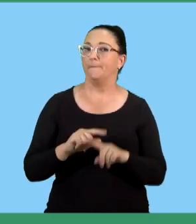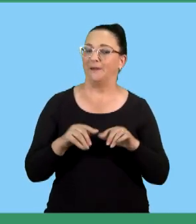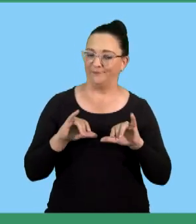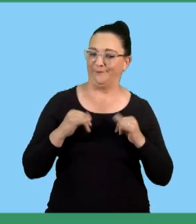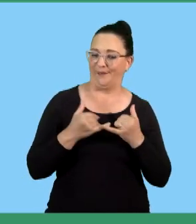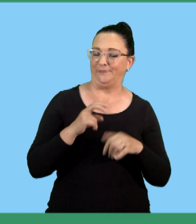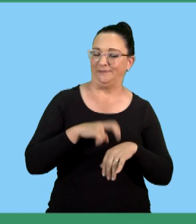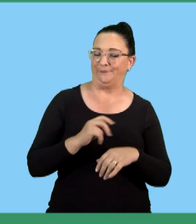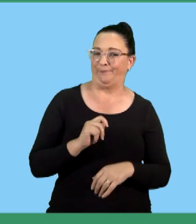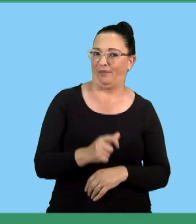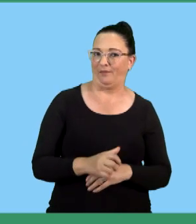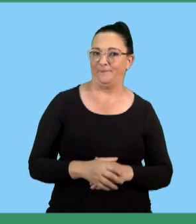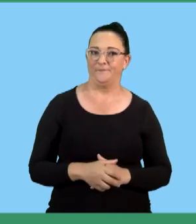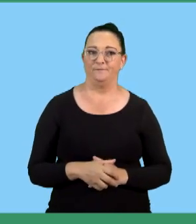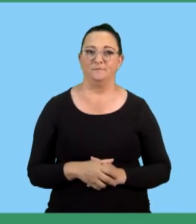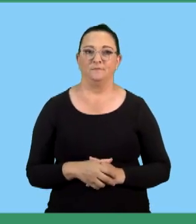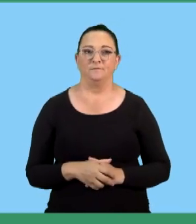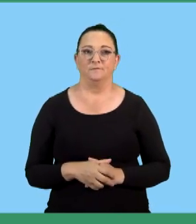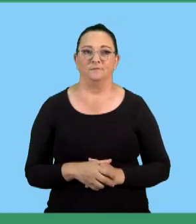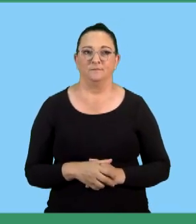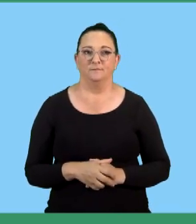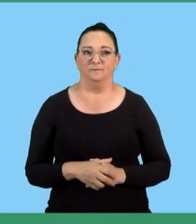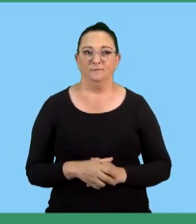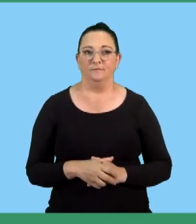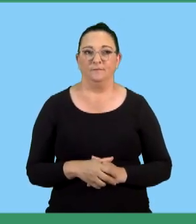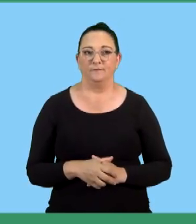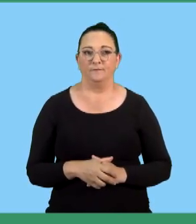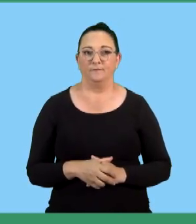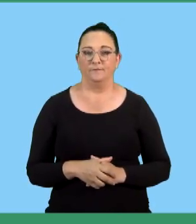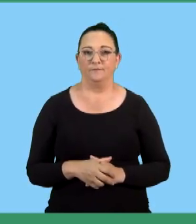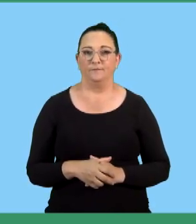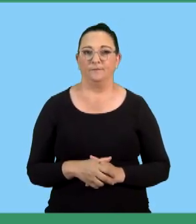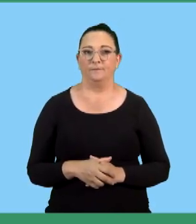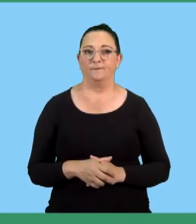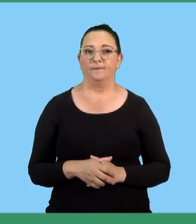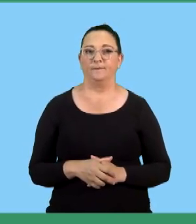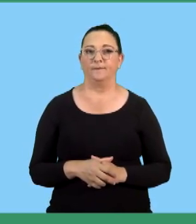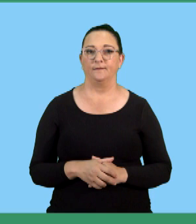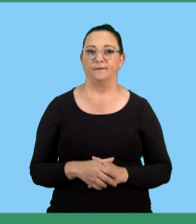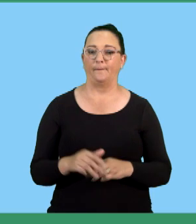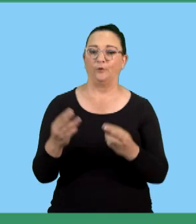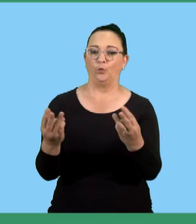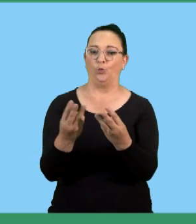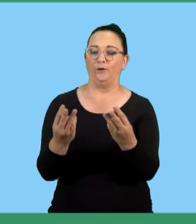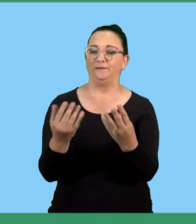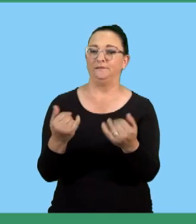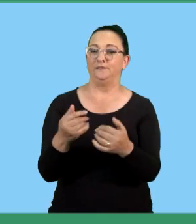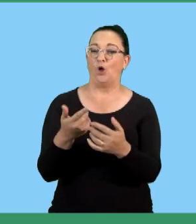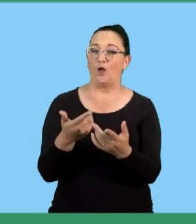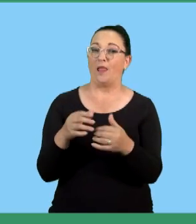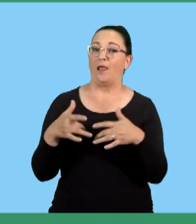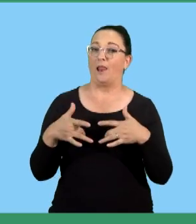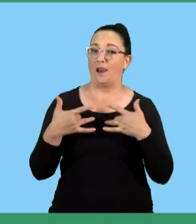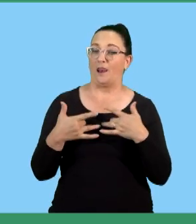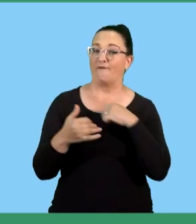but as employers, we have to pay. Right, so workers who are permanently employed in foreign countries are not covered,